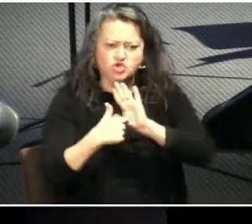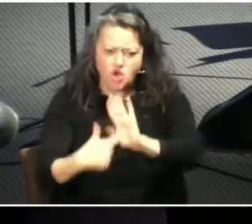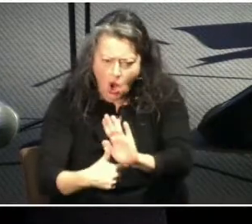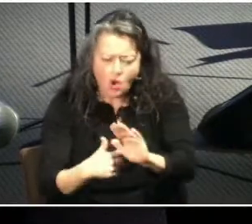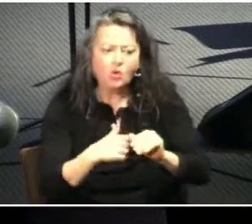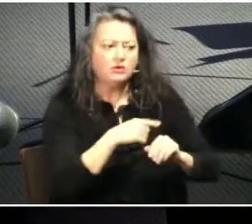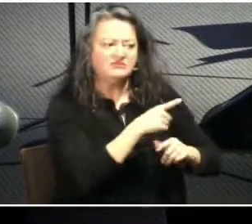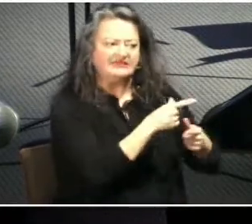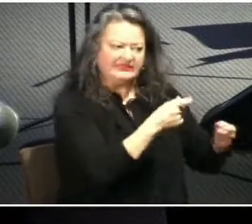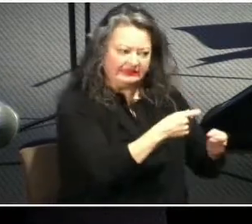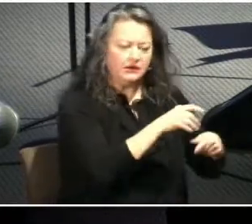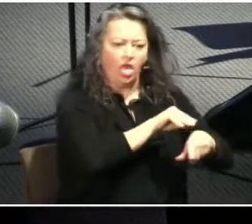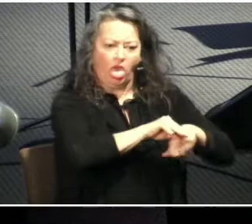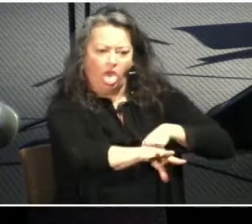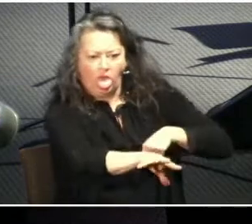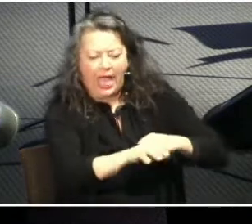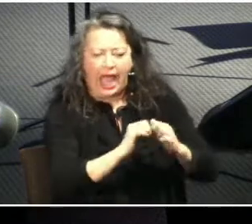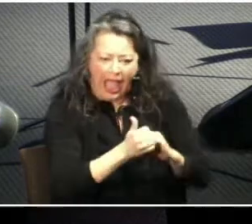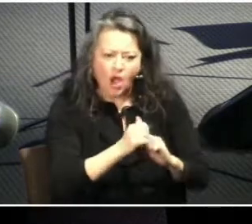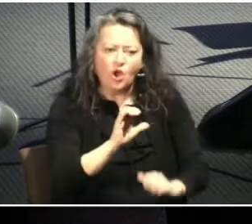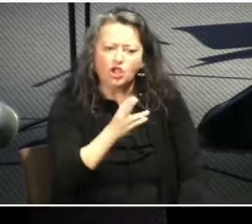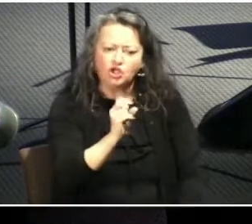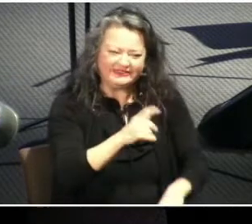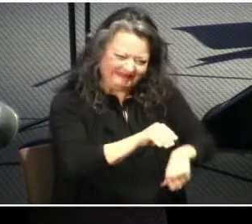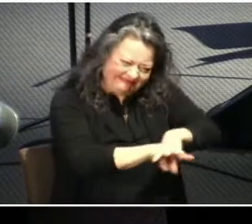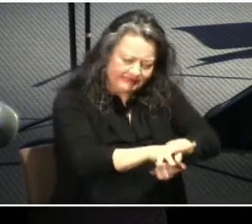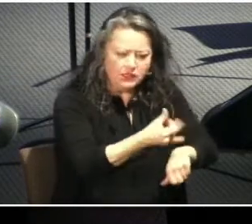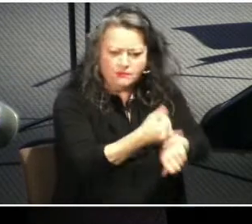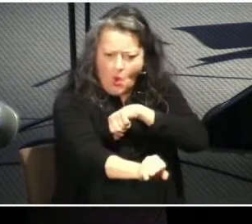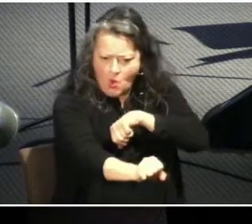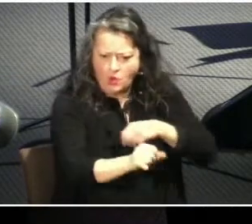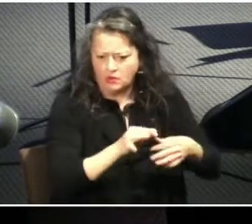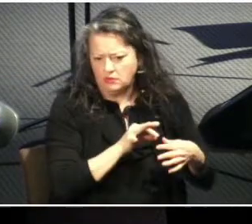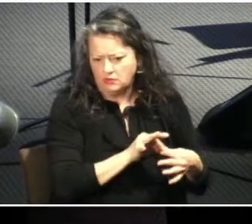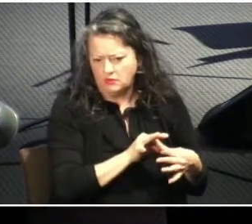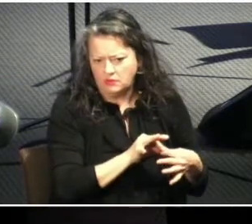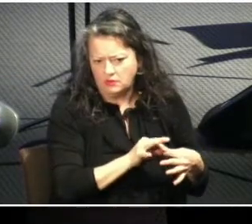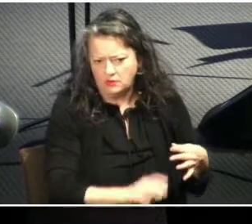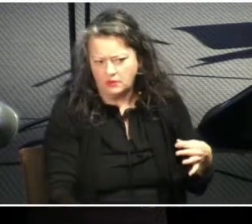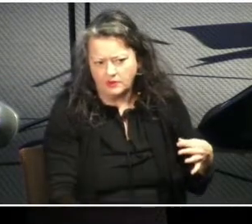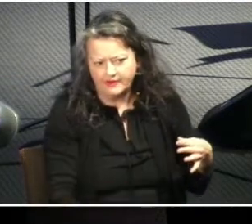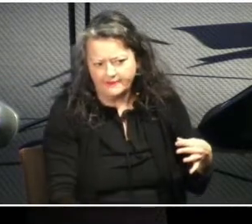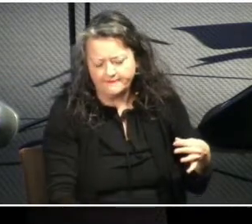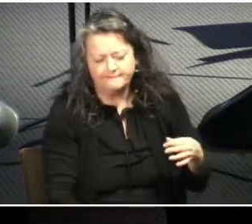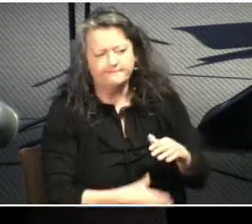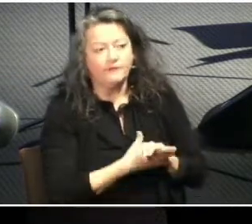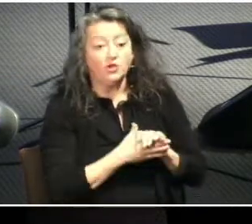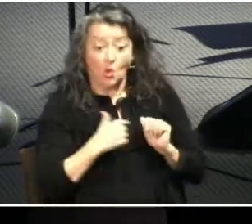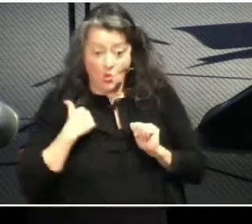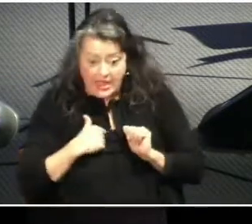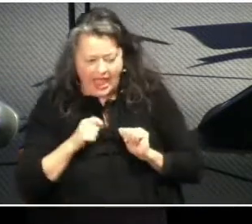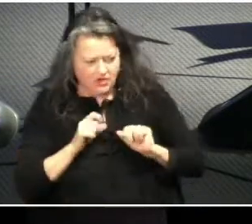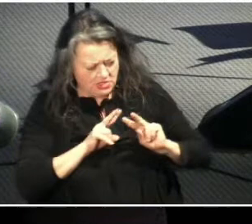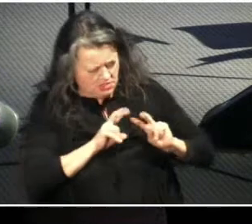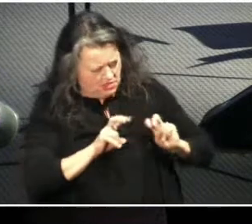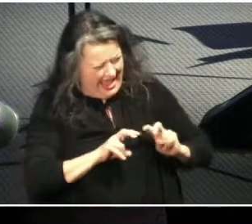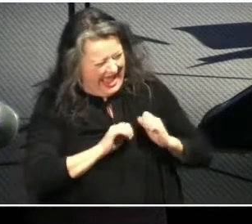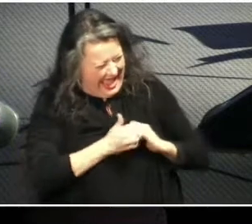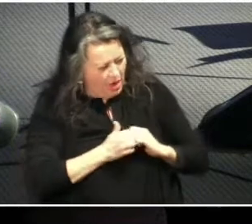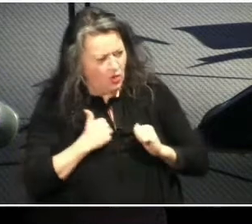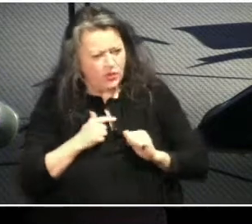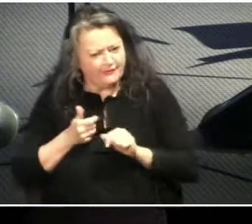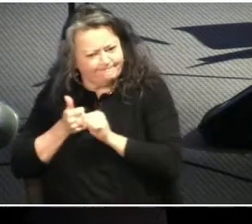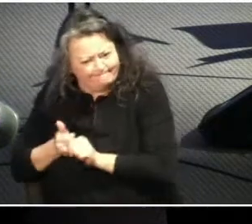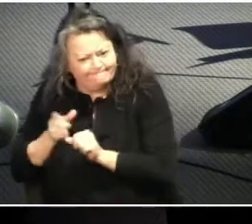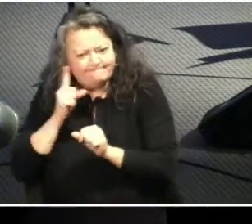our need to depend on the lord to overcome this about four and perhaps most important